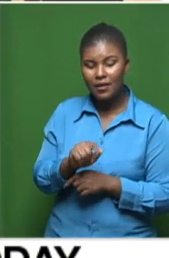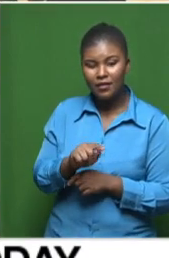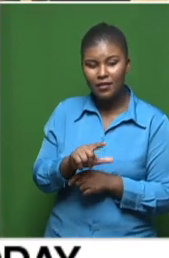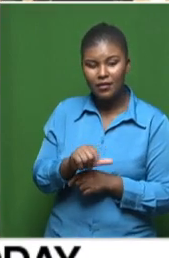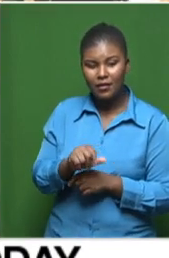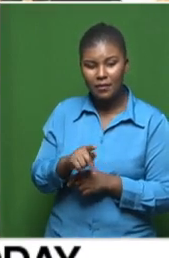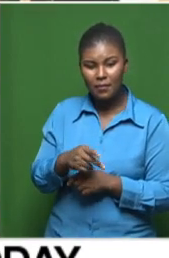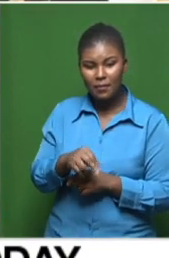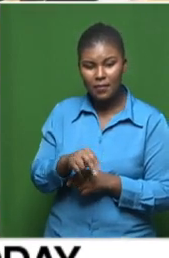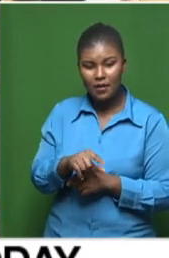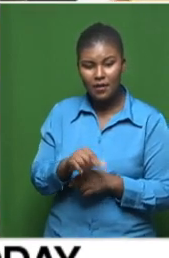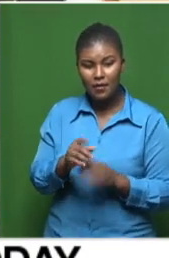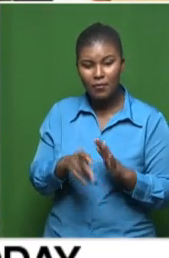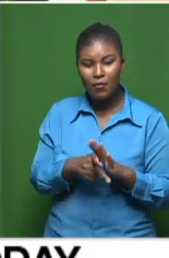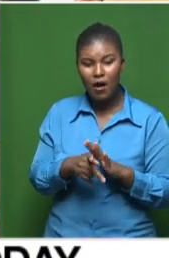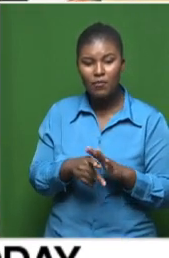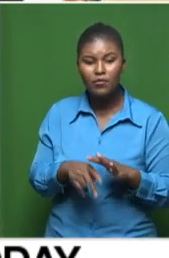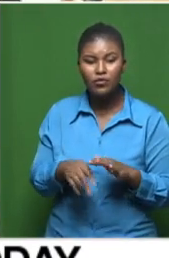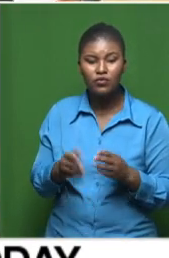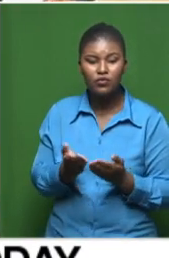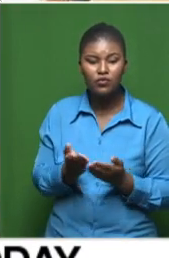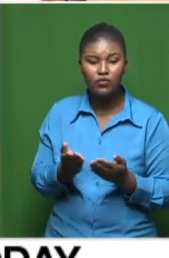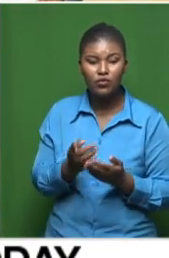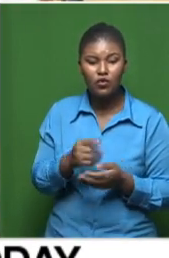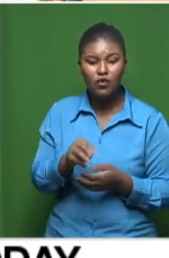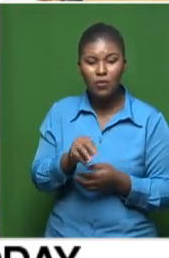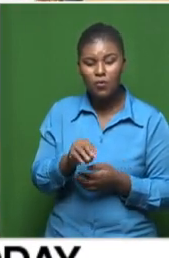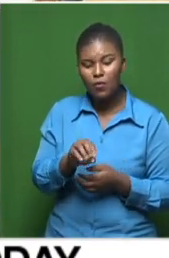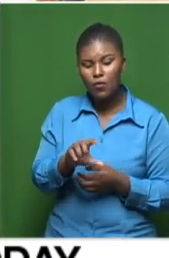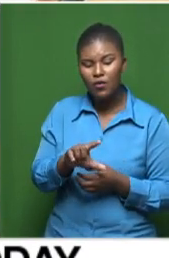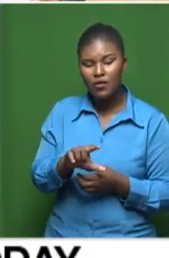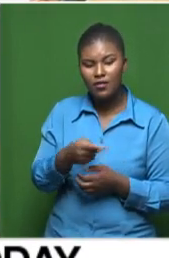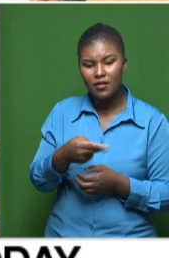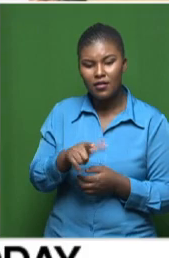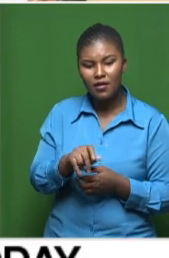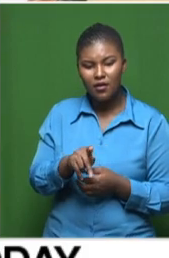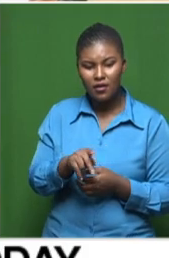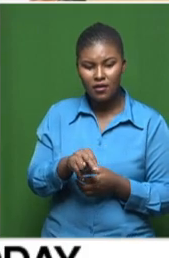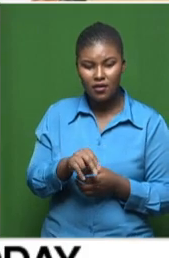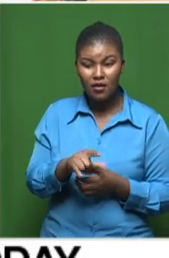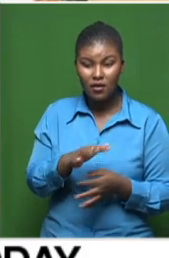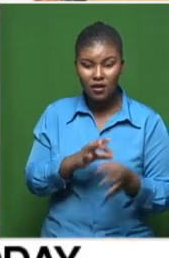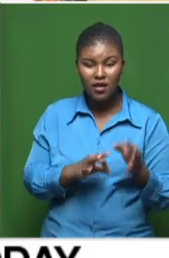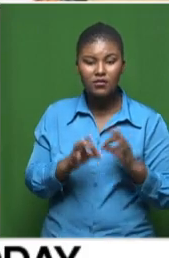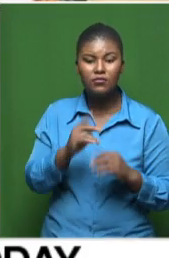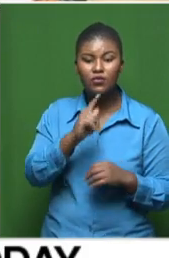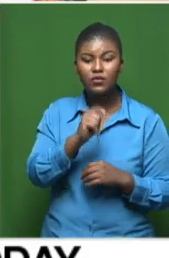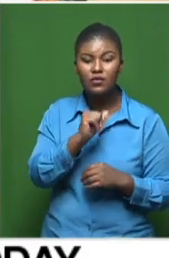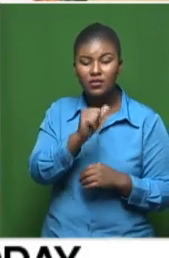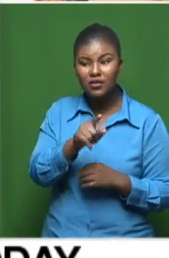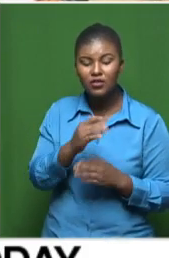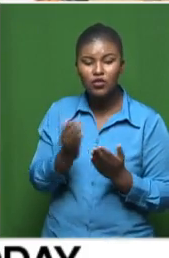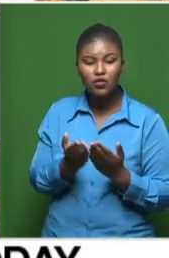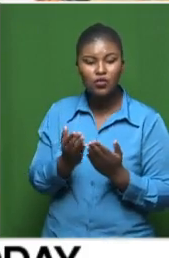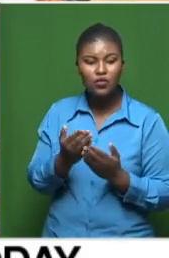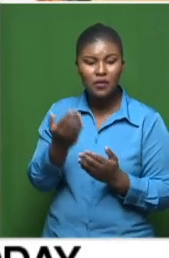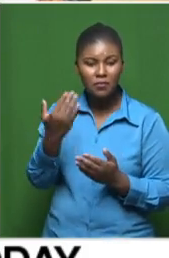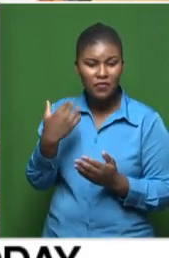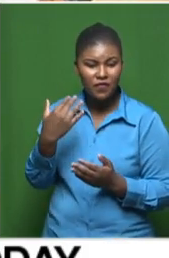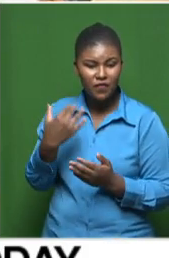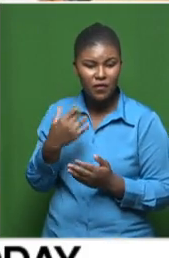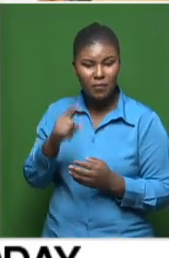Matapeng Primary School in Mutlakeng, she was telling us that initially this school was meant to